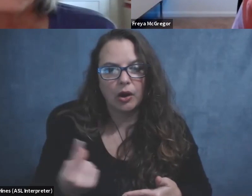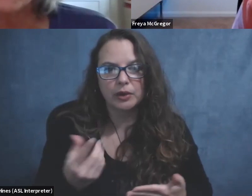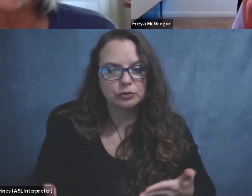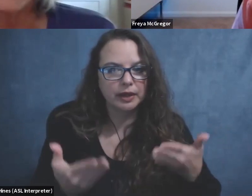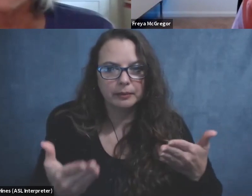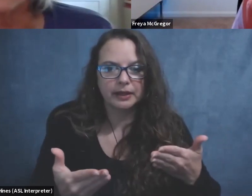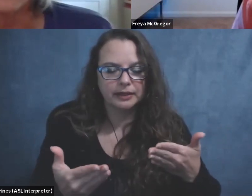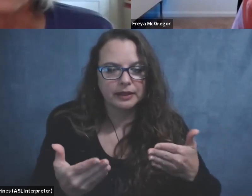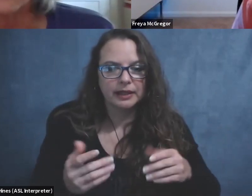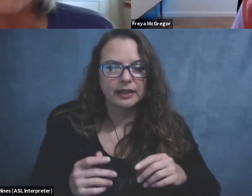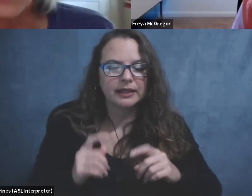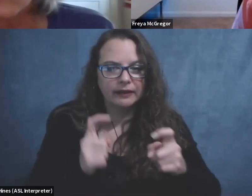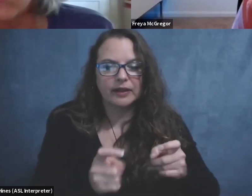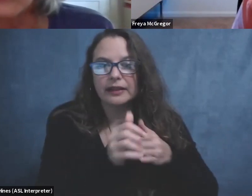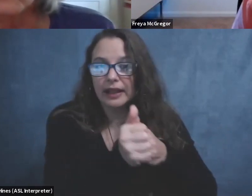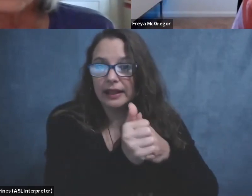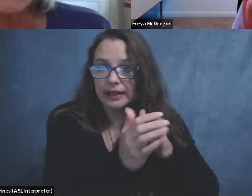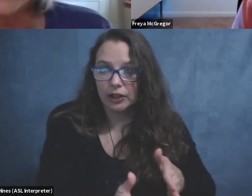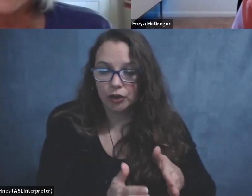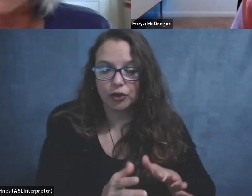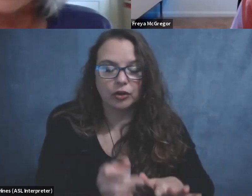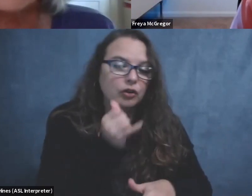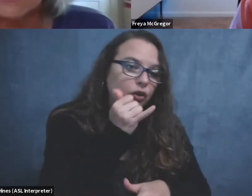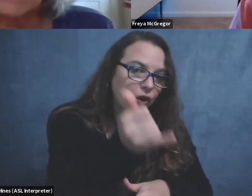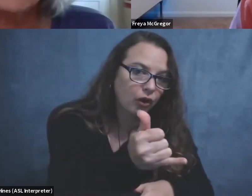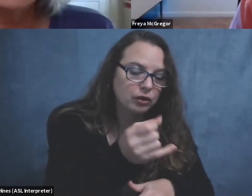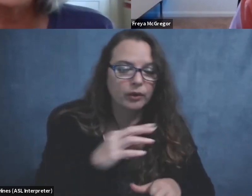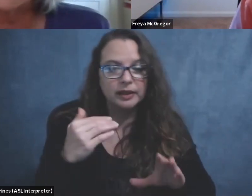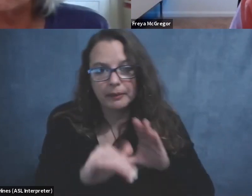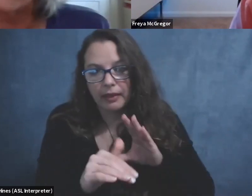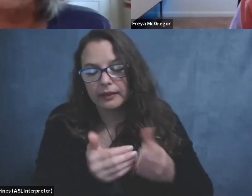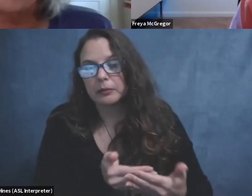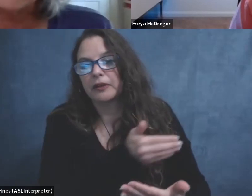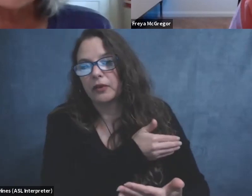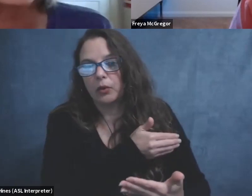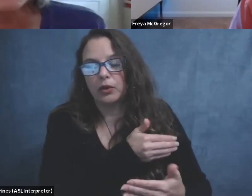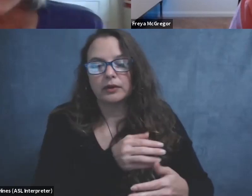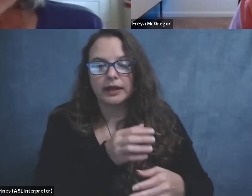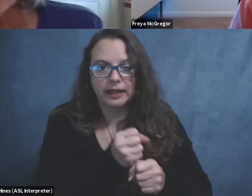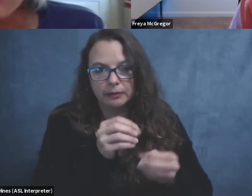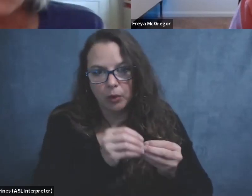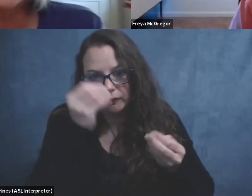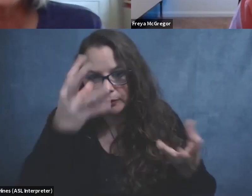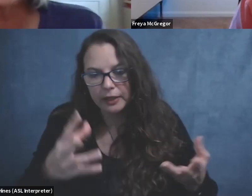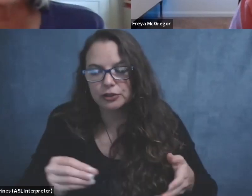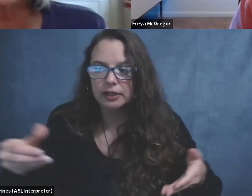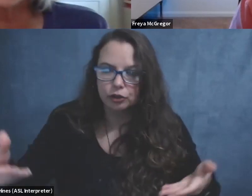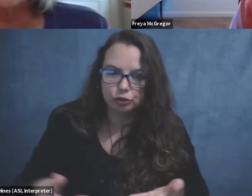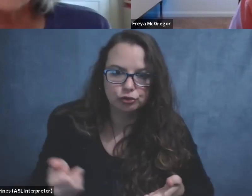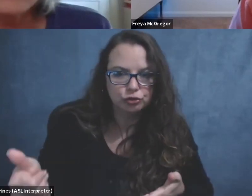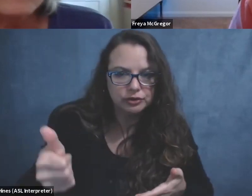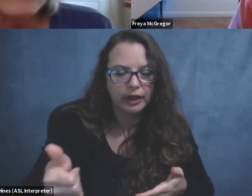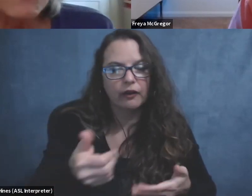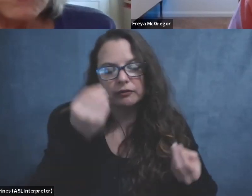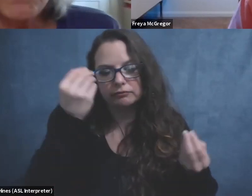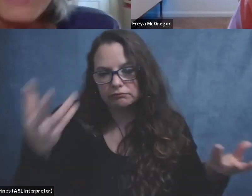giving the field trip leader, um, a call or emailing ahead of time to get more information, to introduce yourself and to